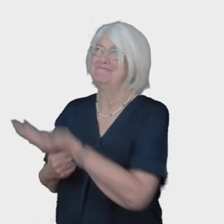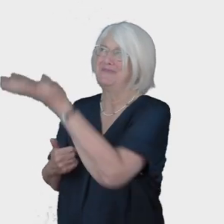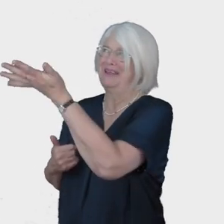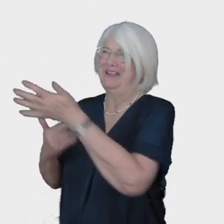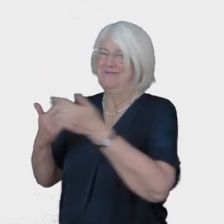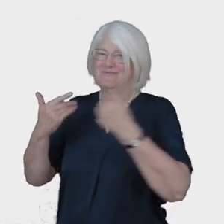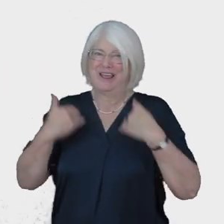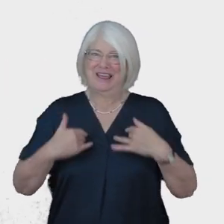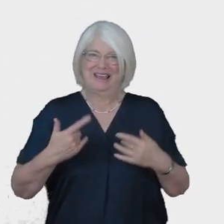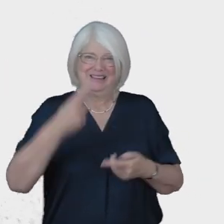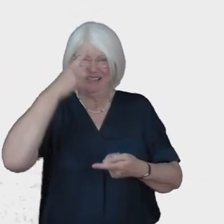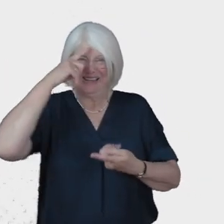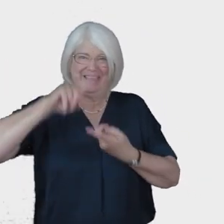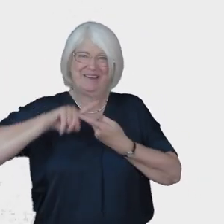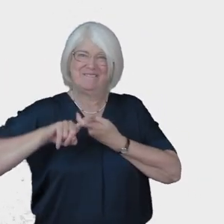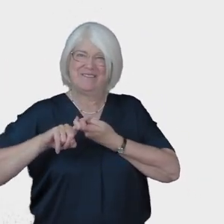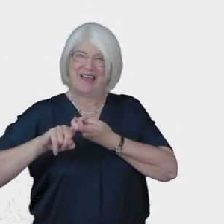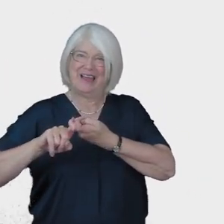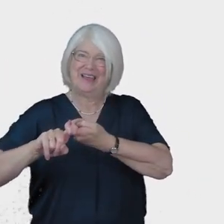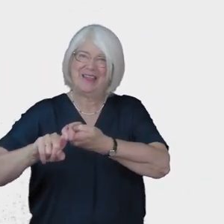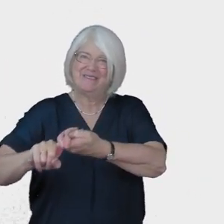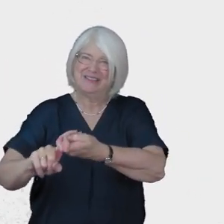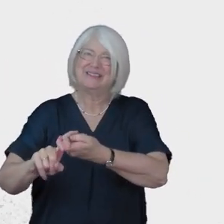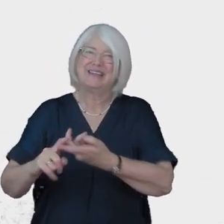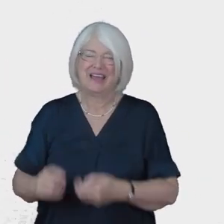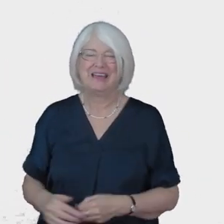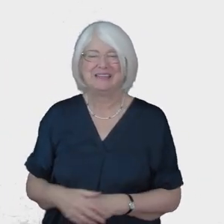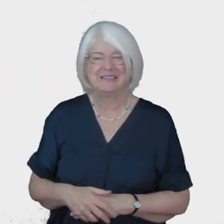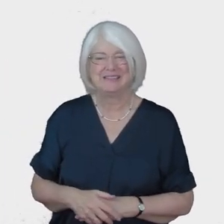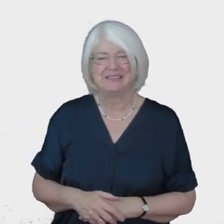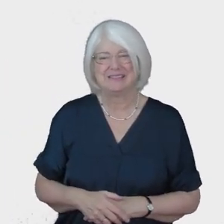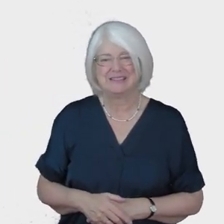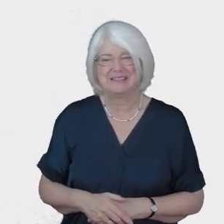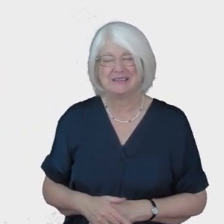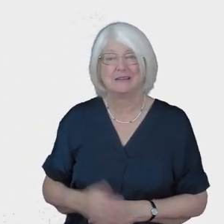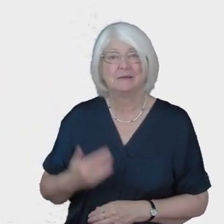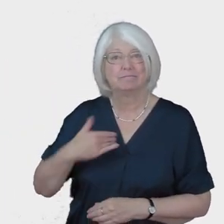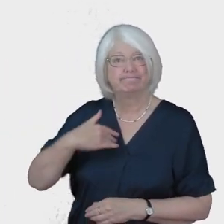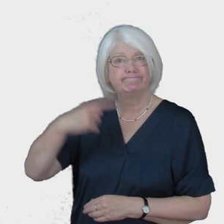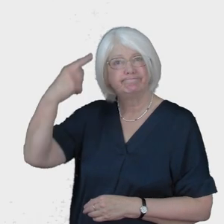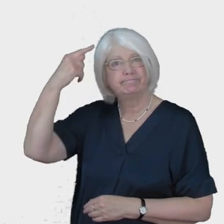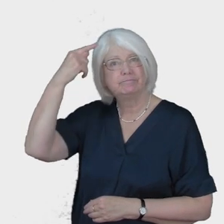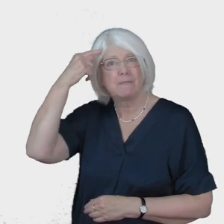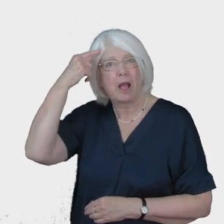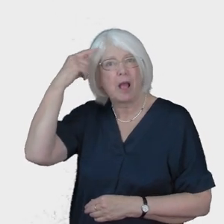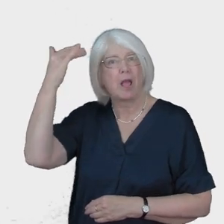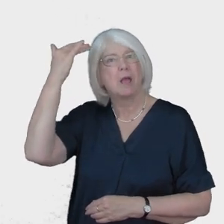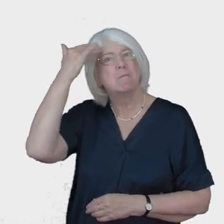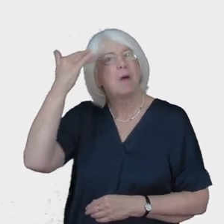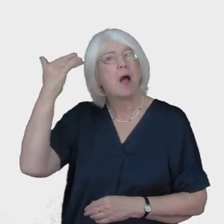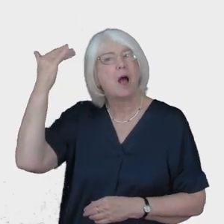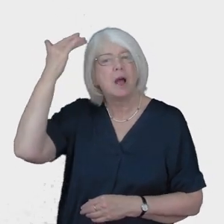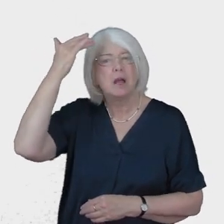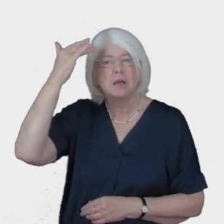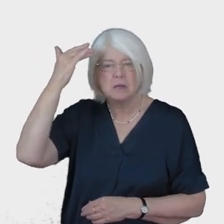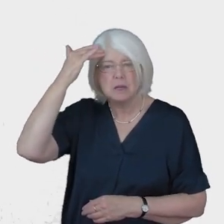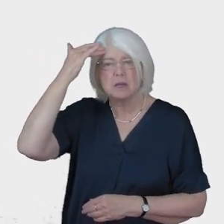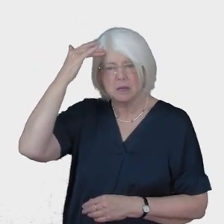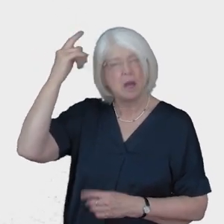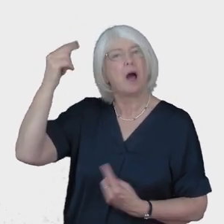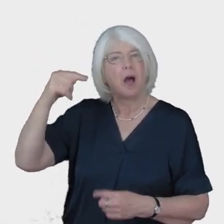rich in faithfulness Take my mind that